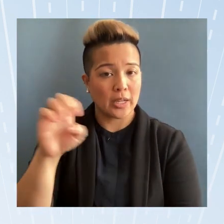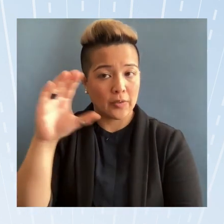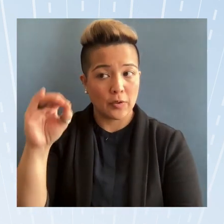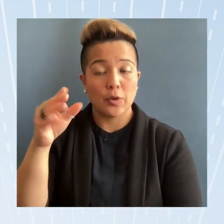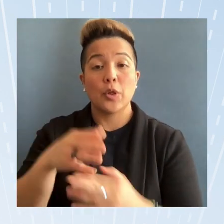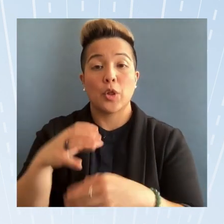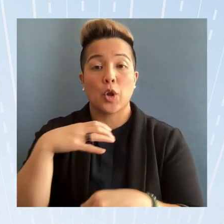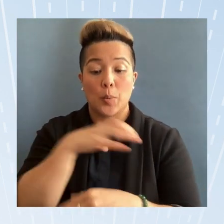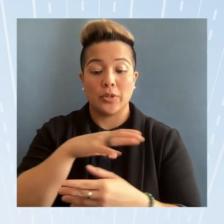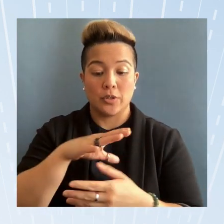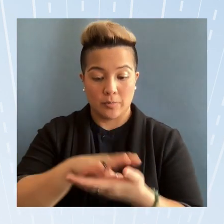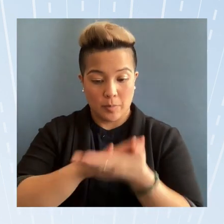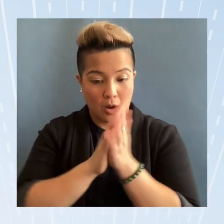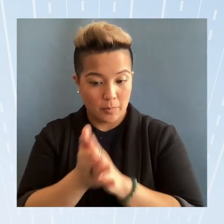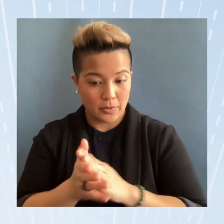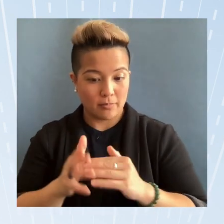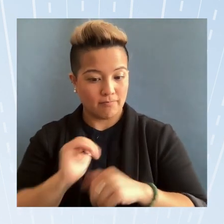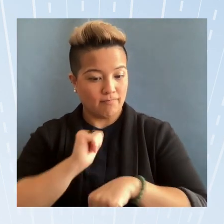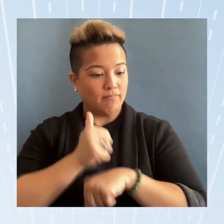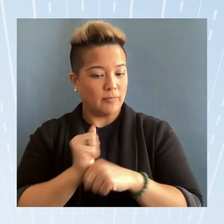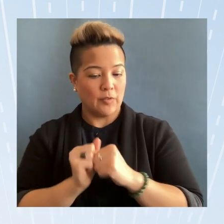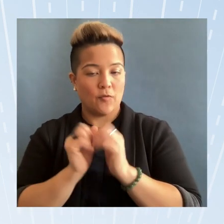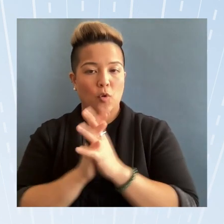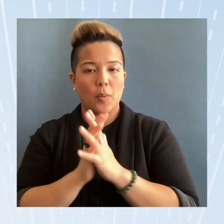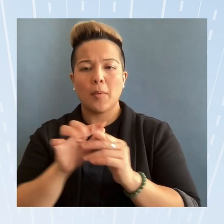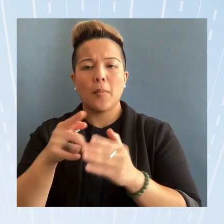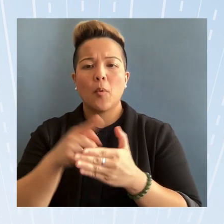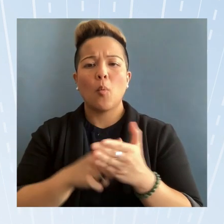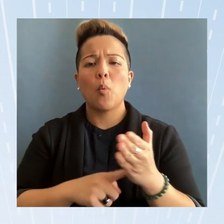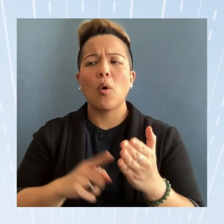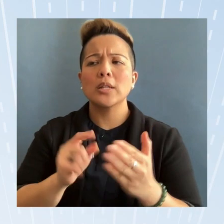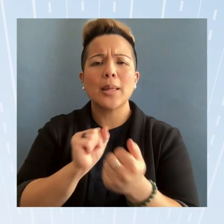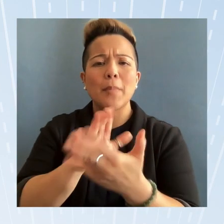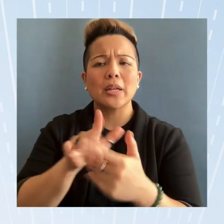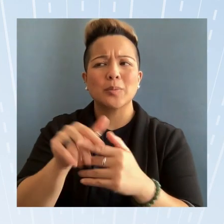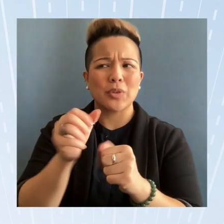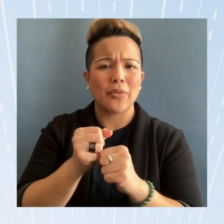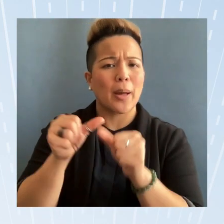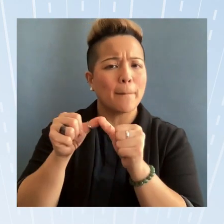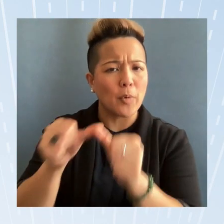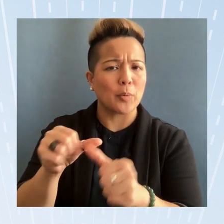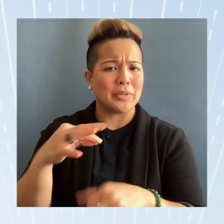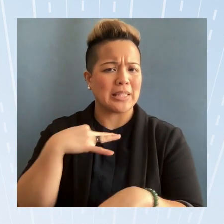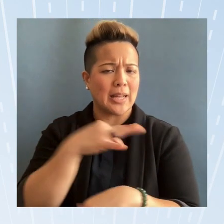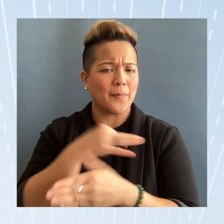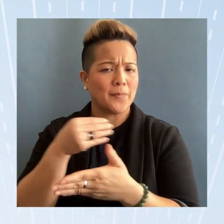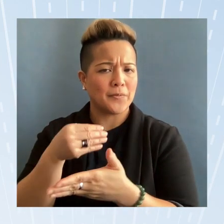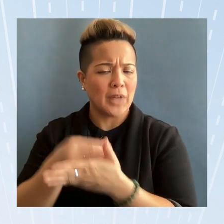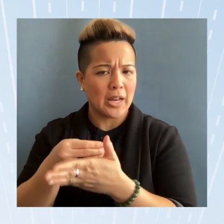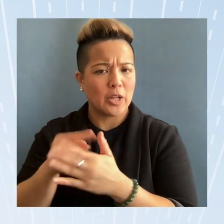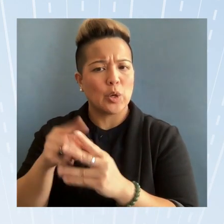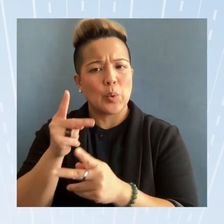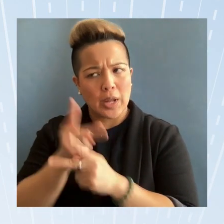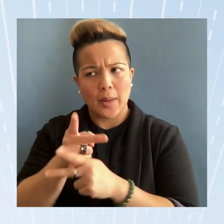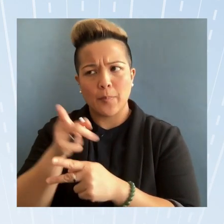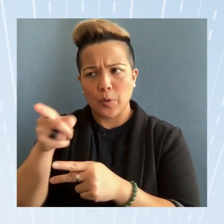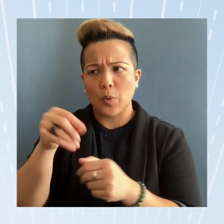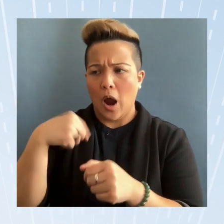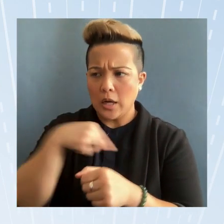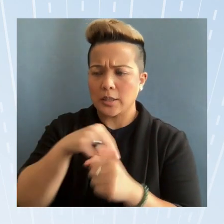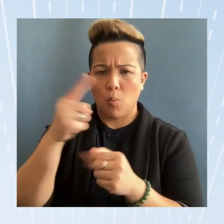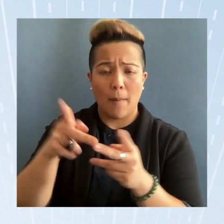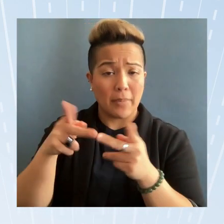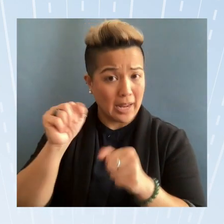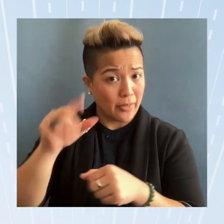gets formed but what's the mechanism to get the permanent staff funding to keep you in one place can the president